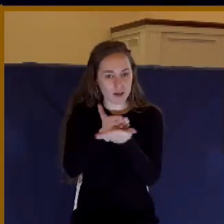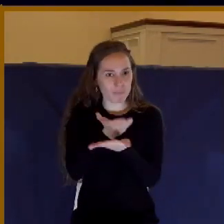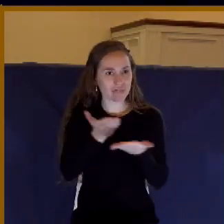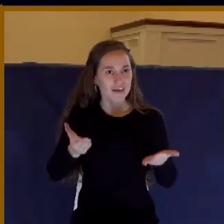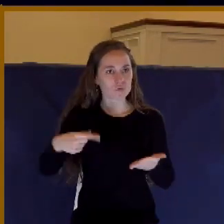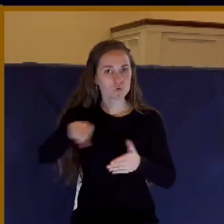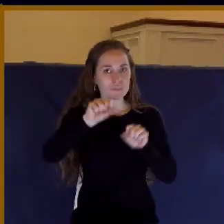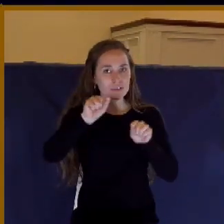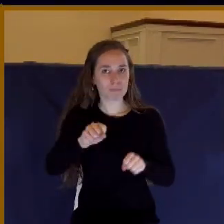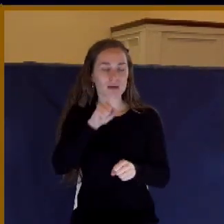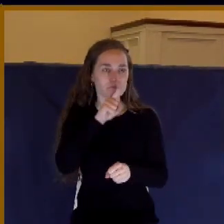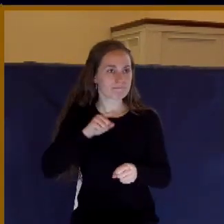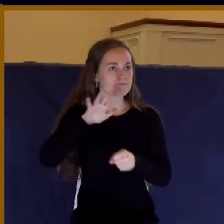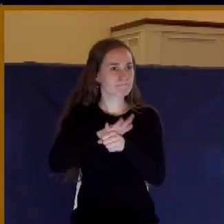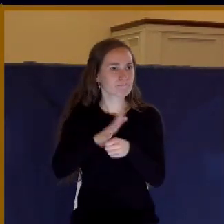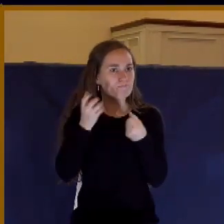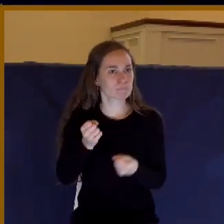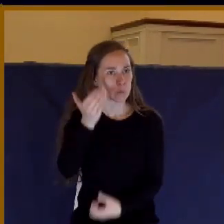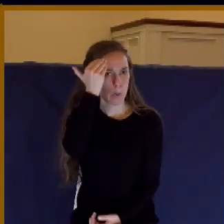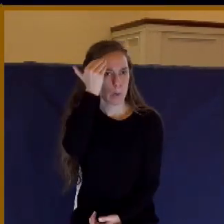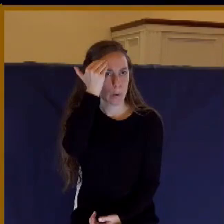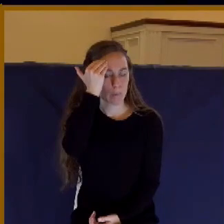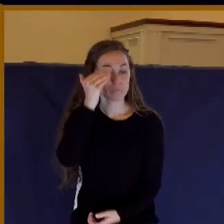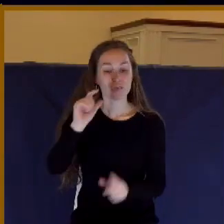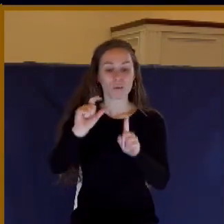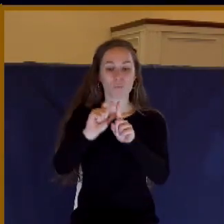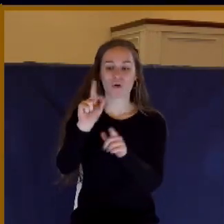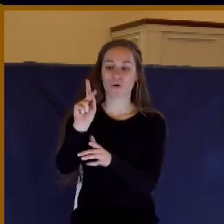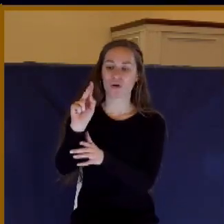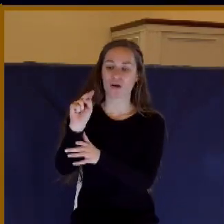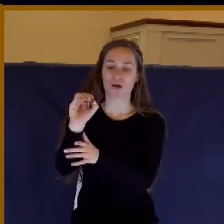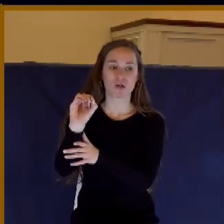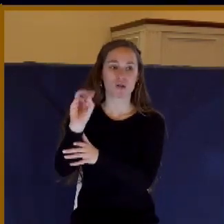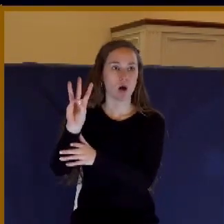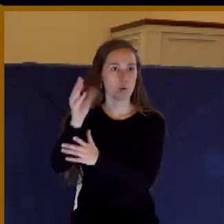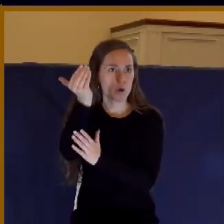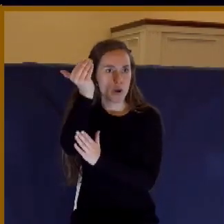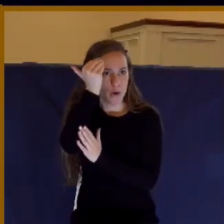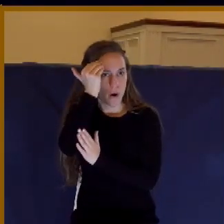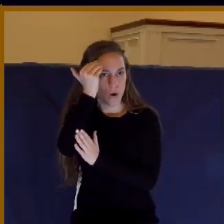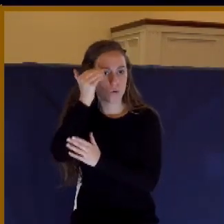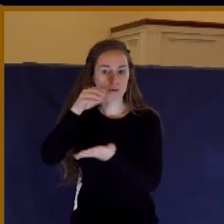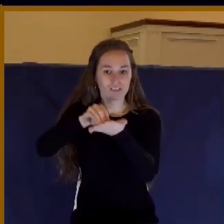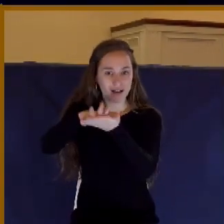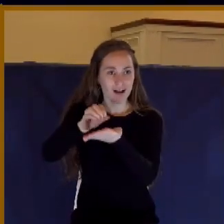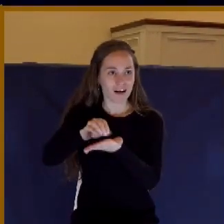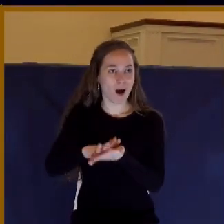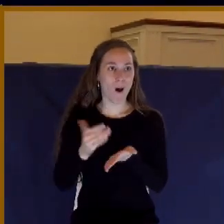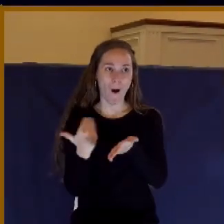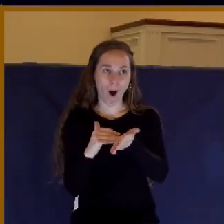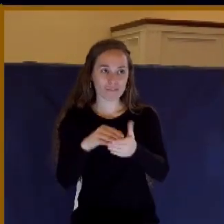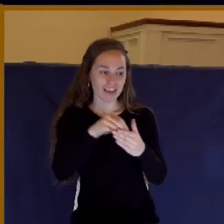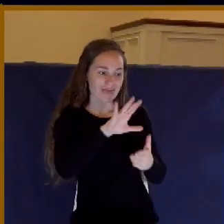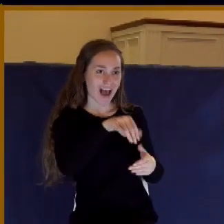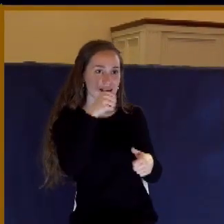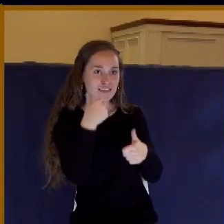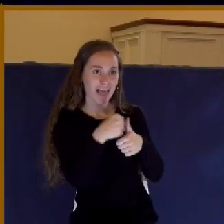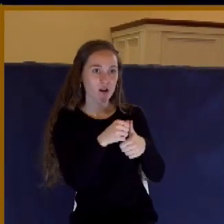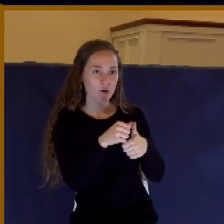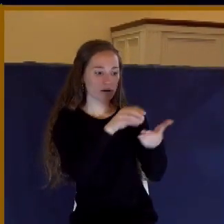In fact, the word know is used so frequently in this letter. Over and over again, he says there are certain